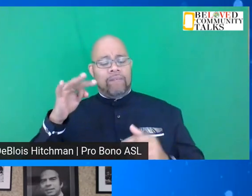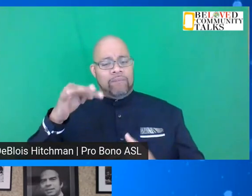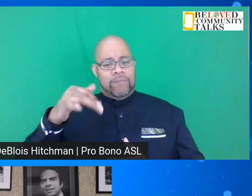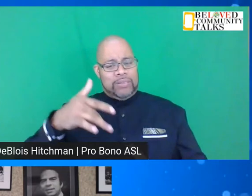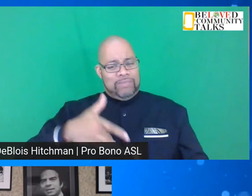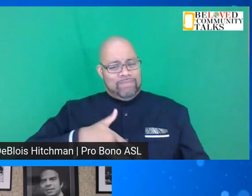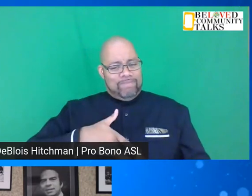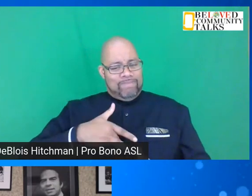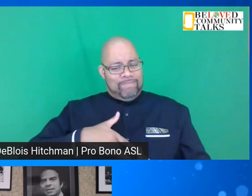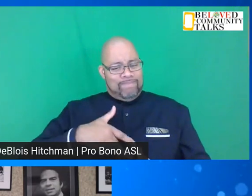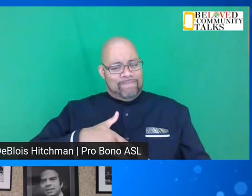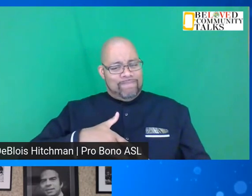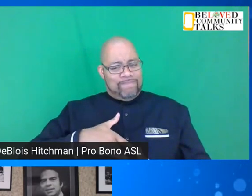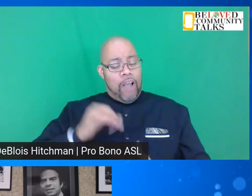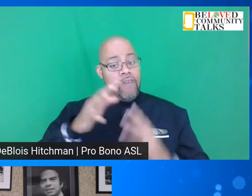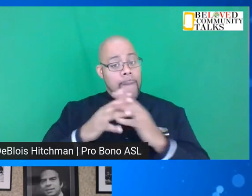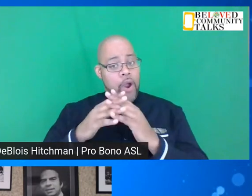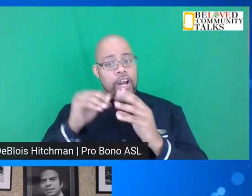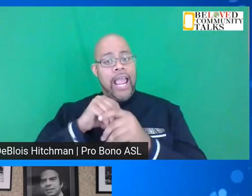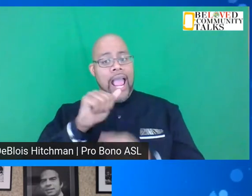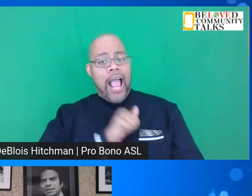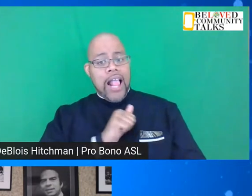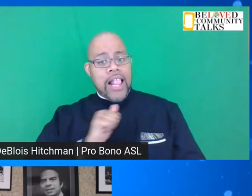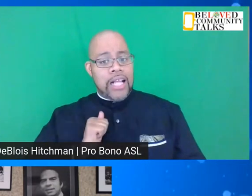of America in Atlanta